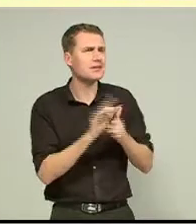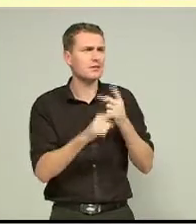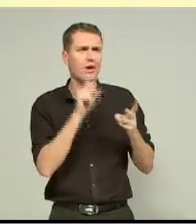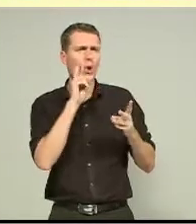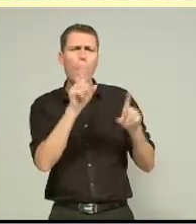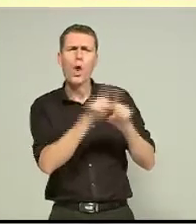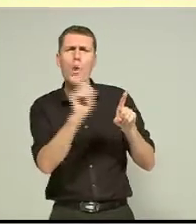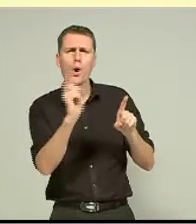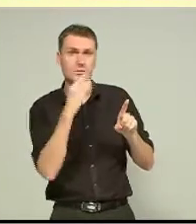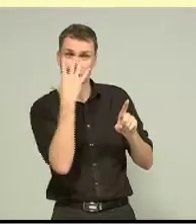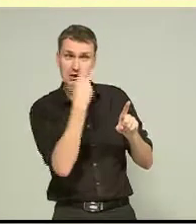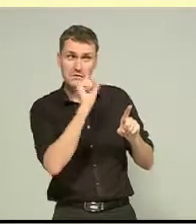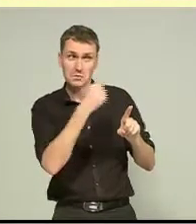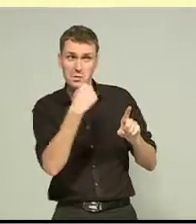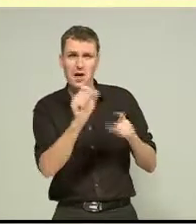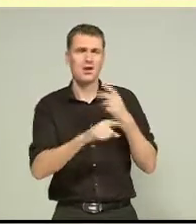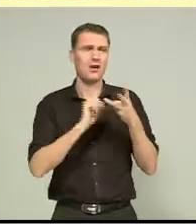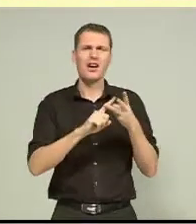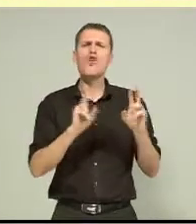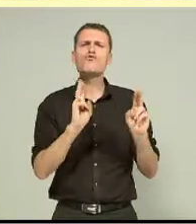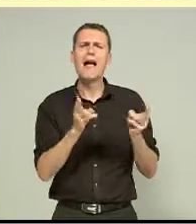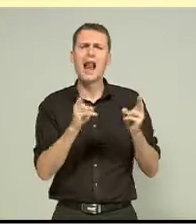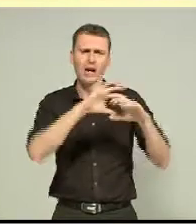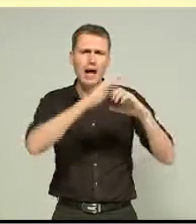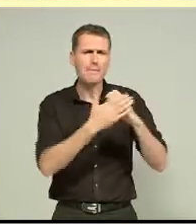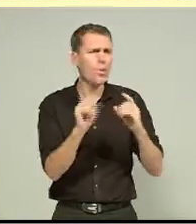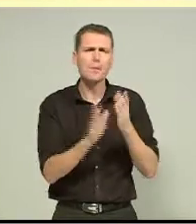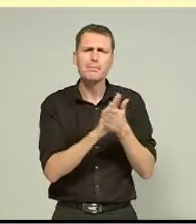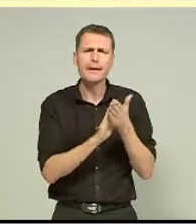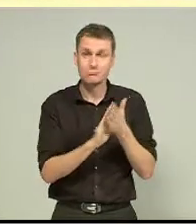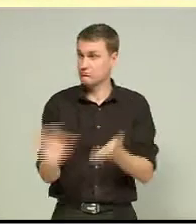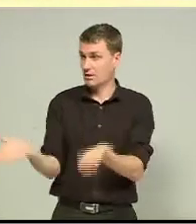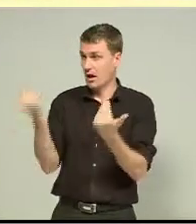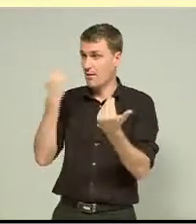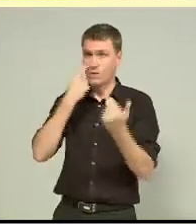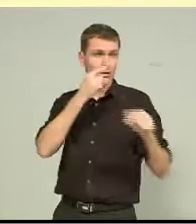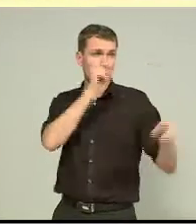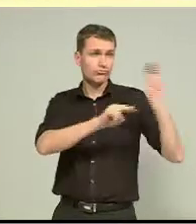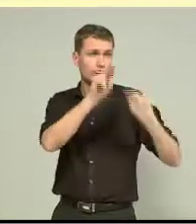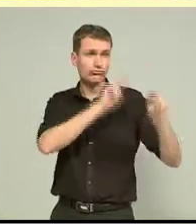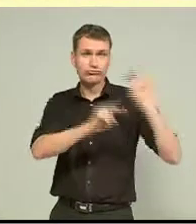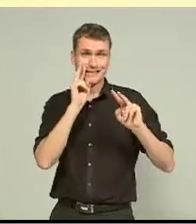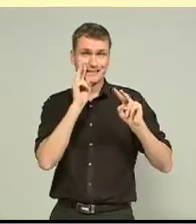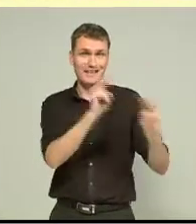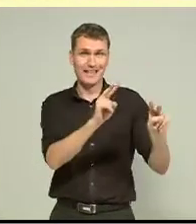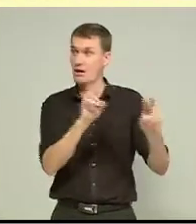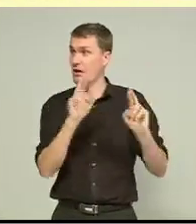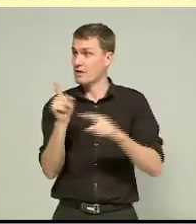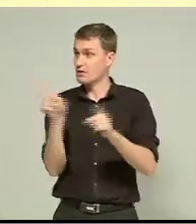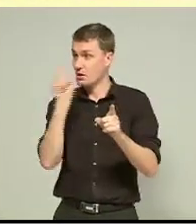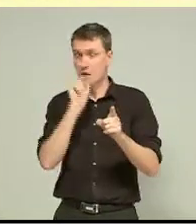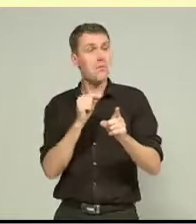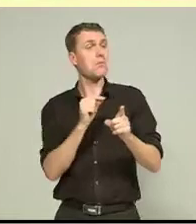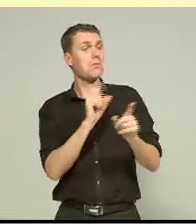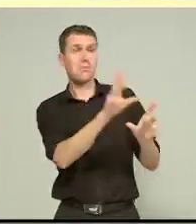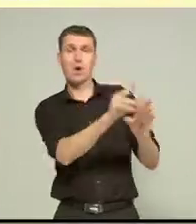or not? What does regular shape mean? And so come and have a look at it, and they'll see exactly what it is and hopefully be encouraged to do something along